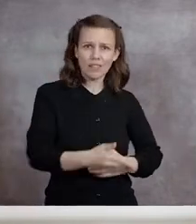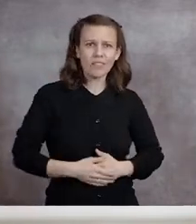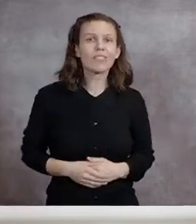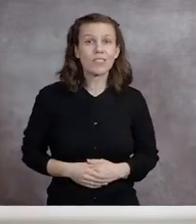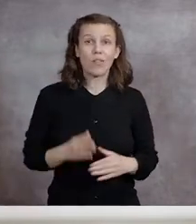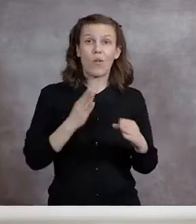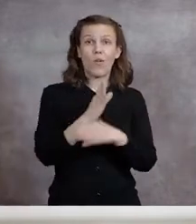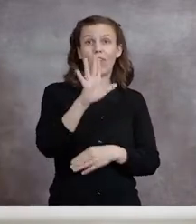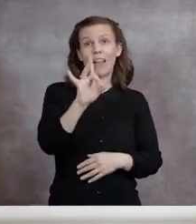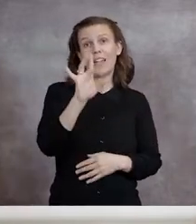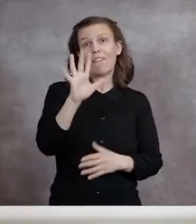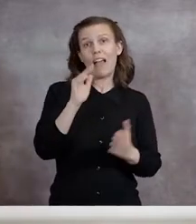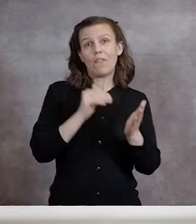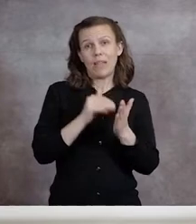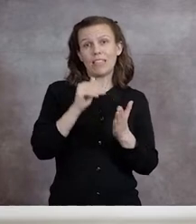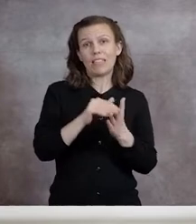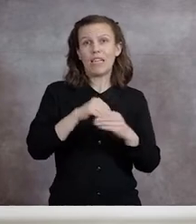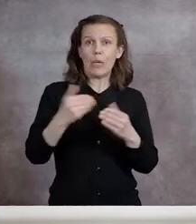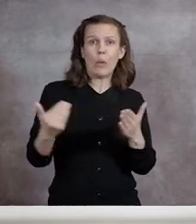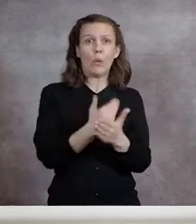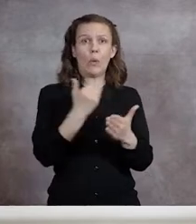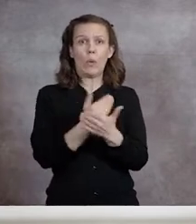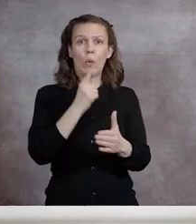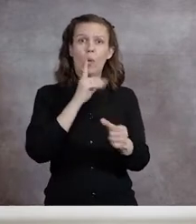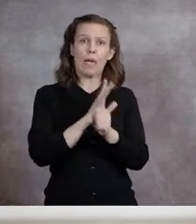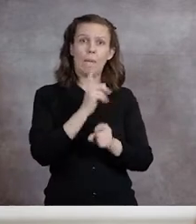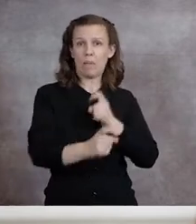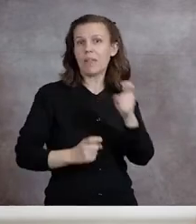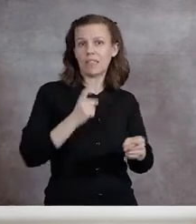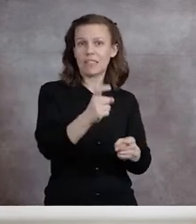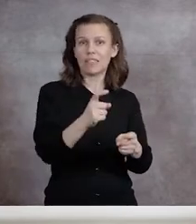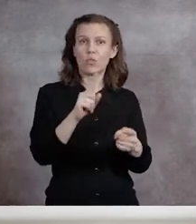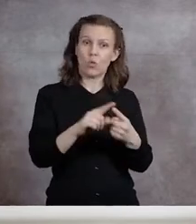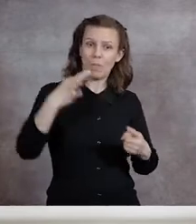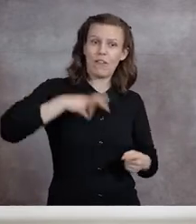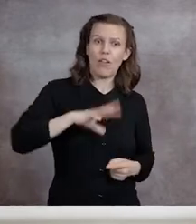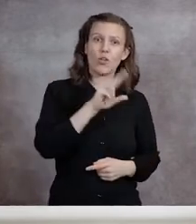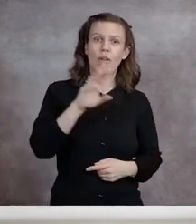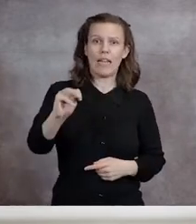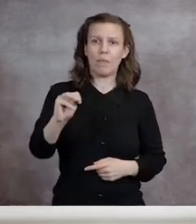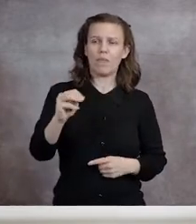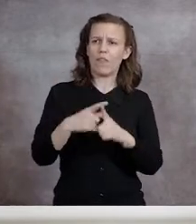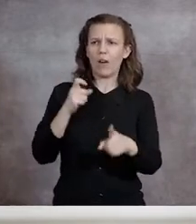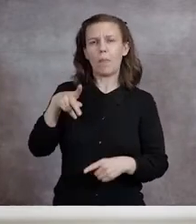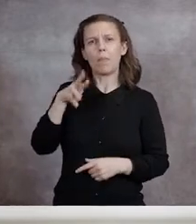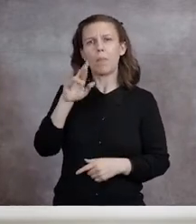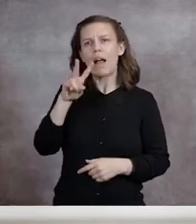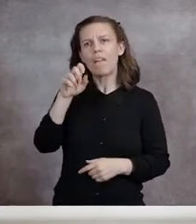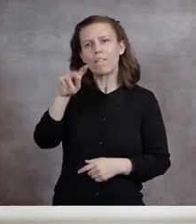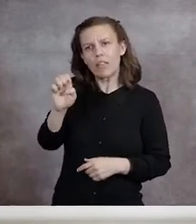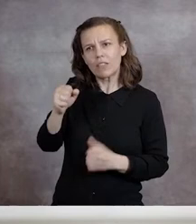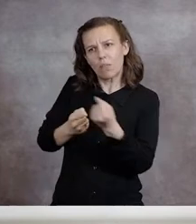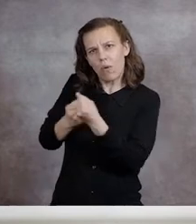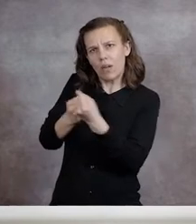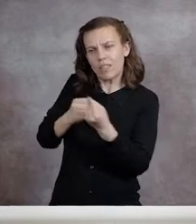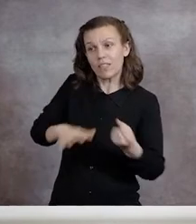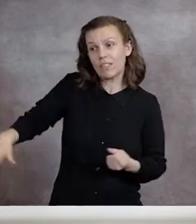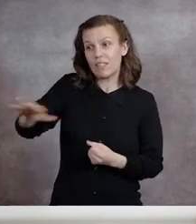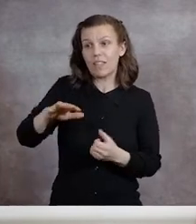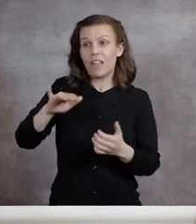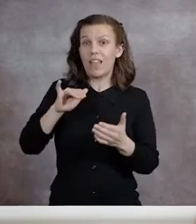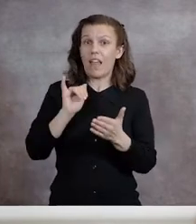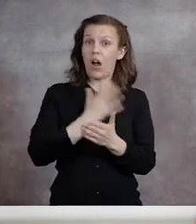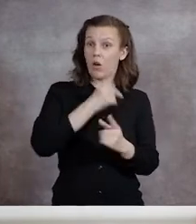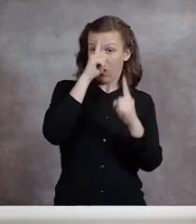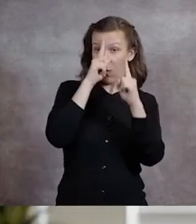Over 85 million in new commitments benefiting UNM were made through private support, surpassing our goal by